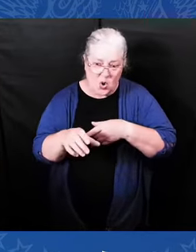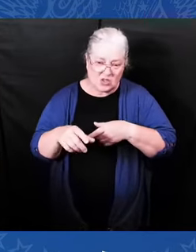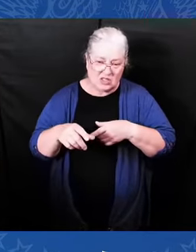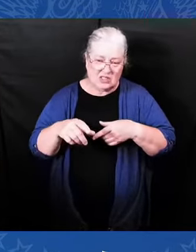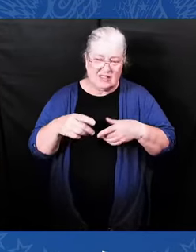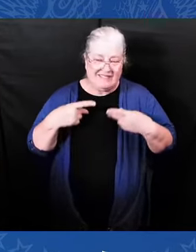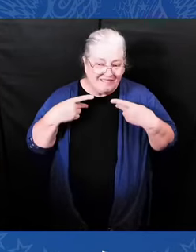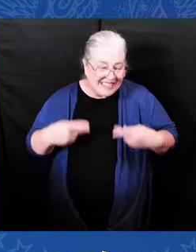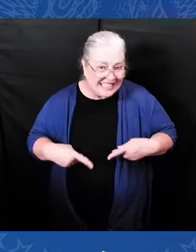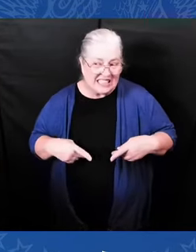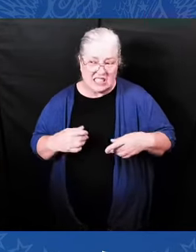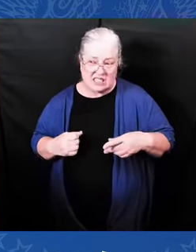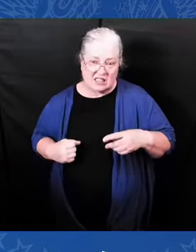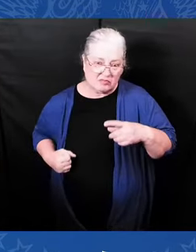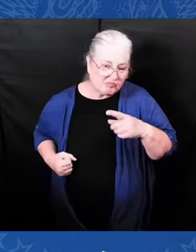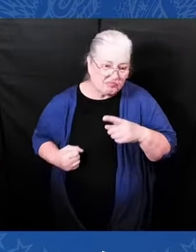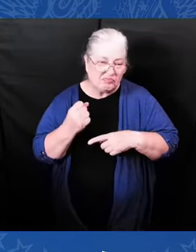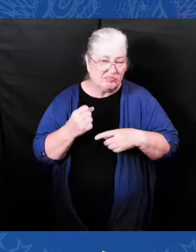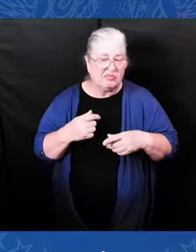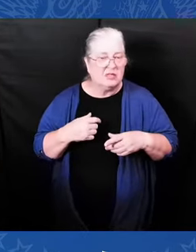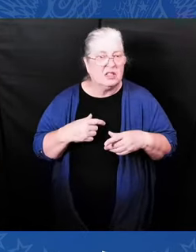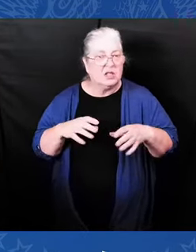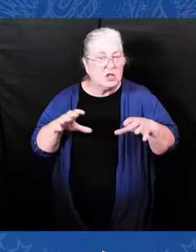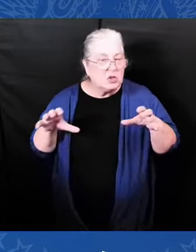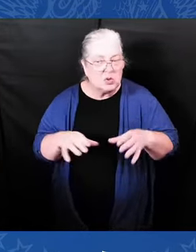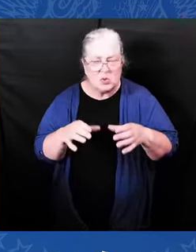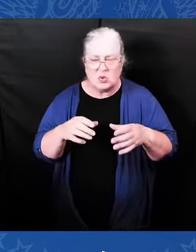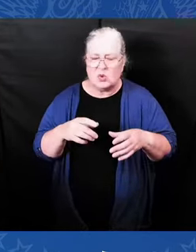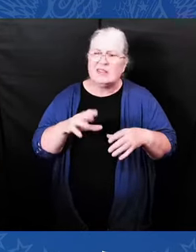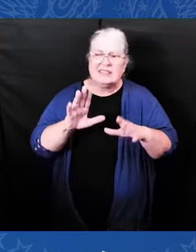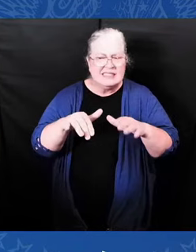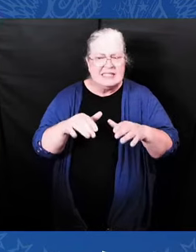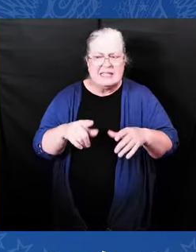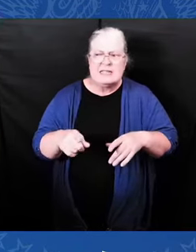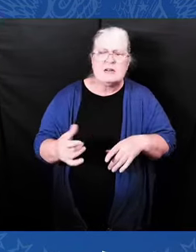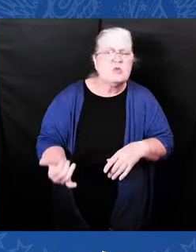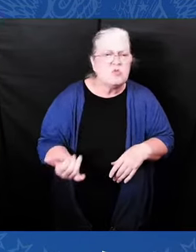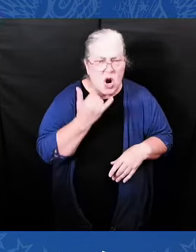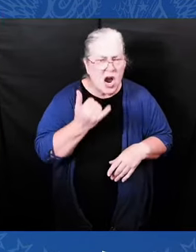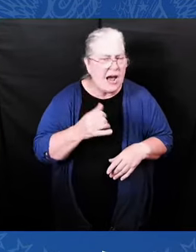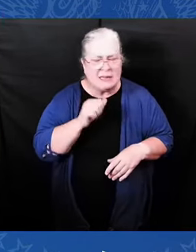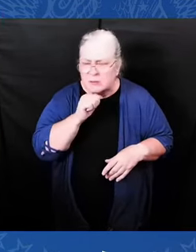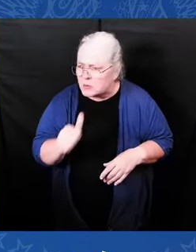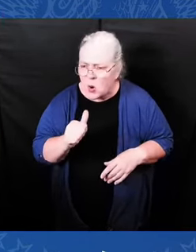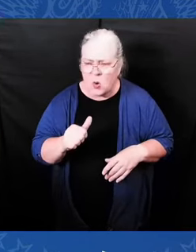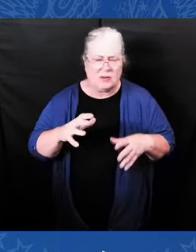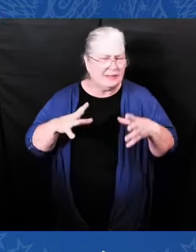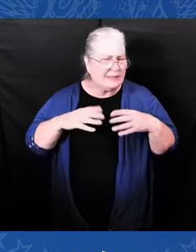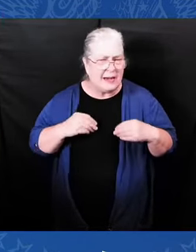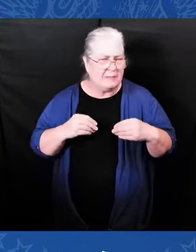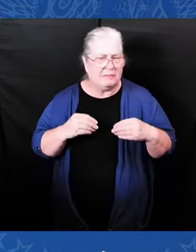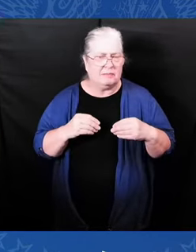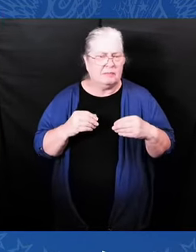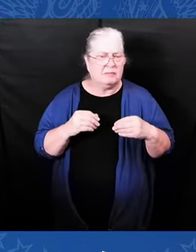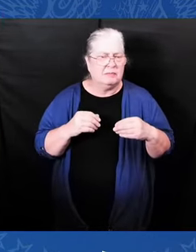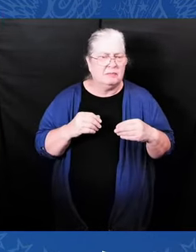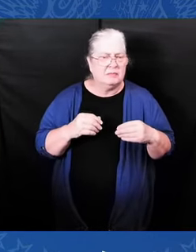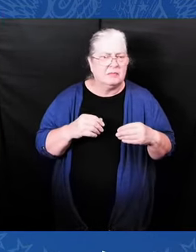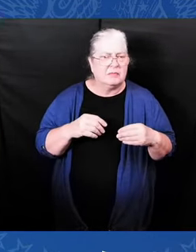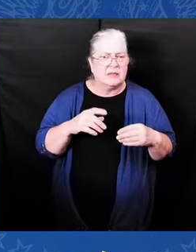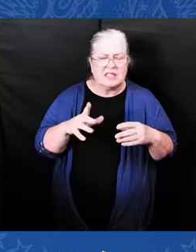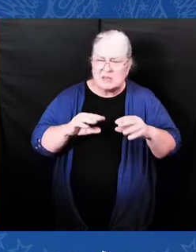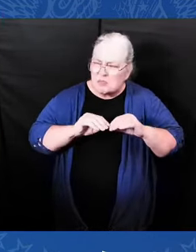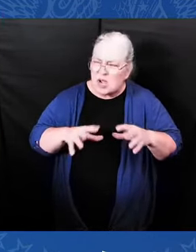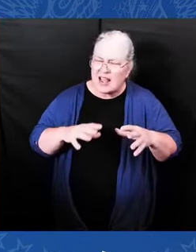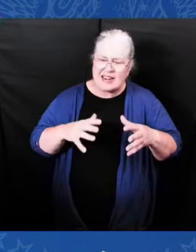anger, hate, and division. They seek power at all costs. They're determined to destroy this democracy. I cannot watch that